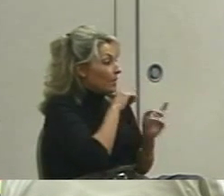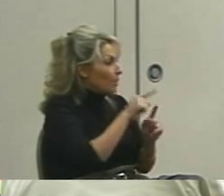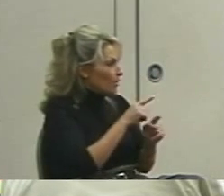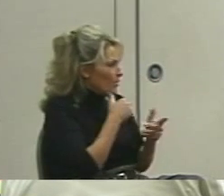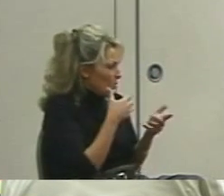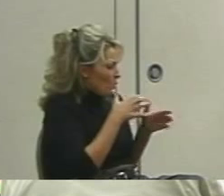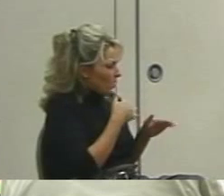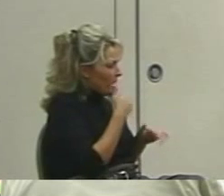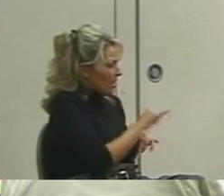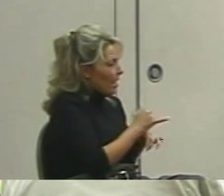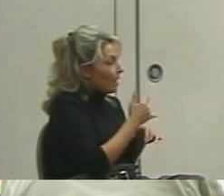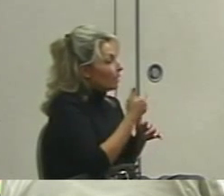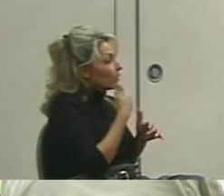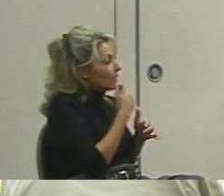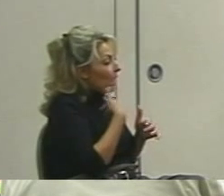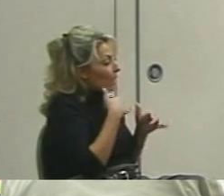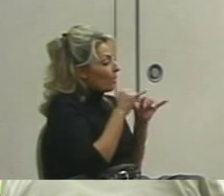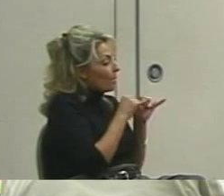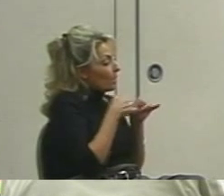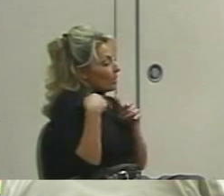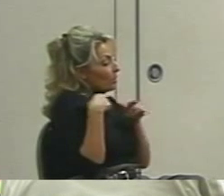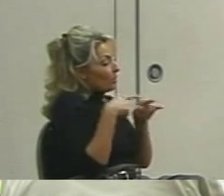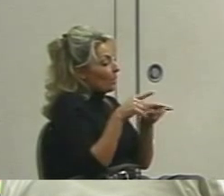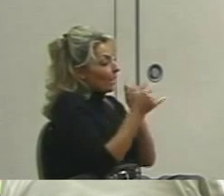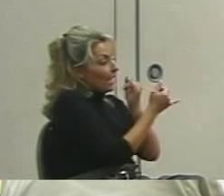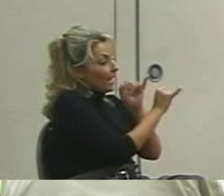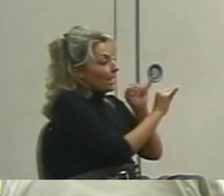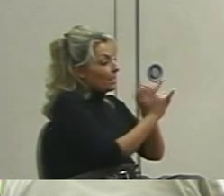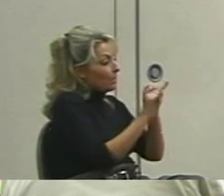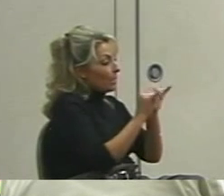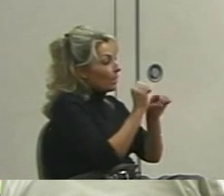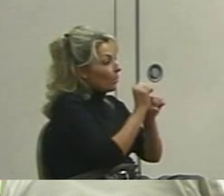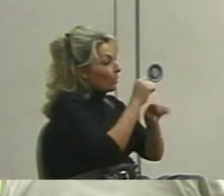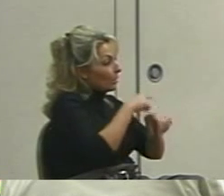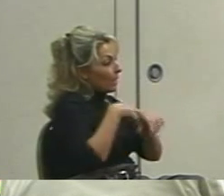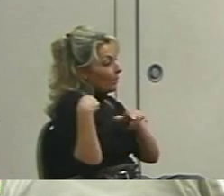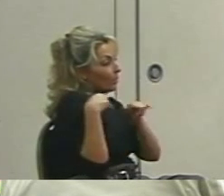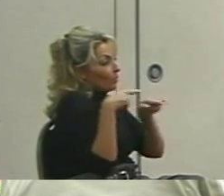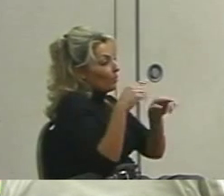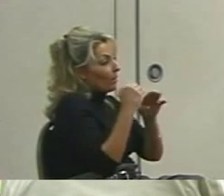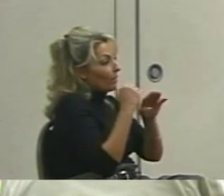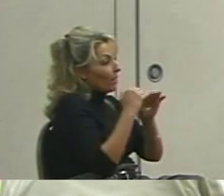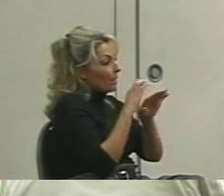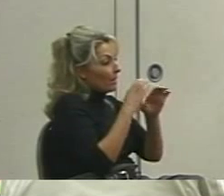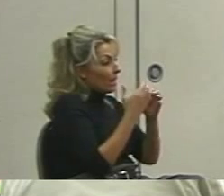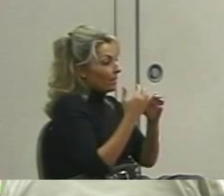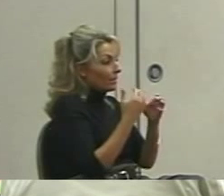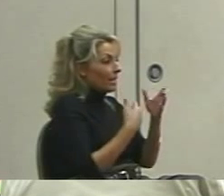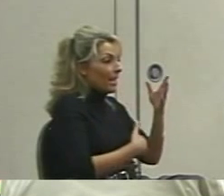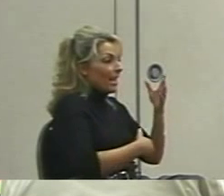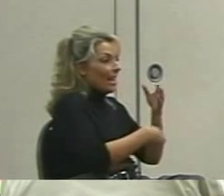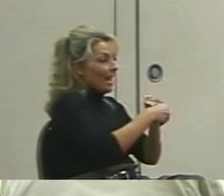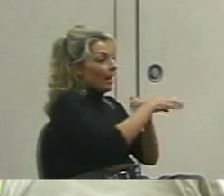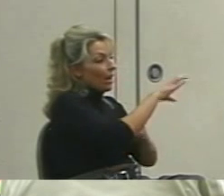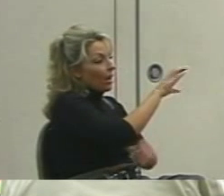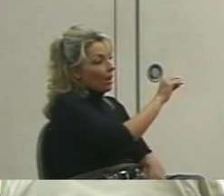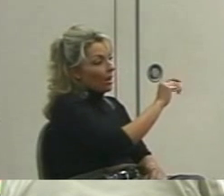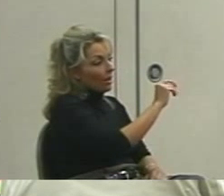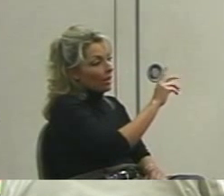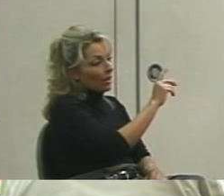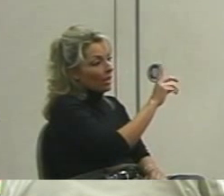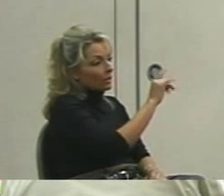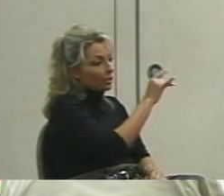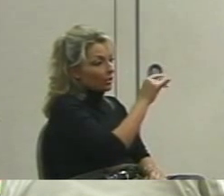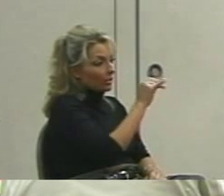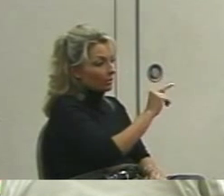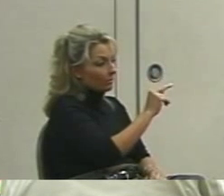I will measure this during independent work times in math class. Put a condition on there, which tells when we're going